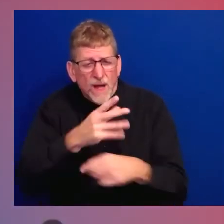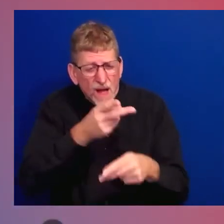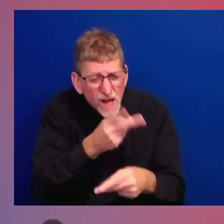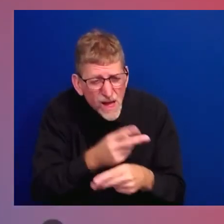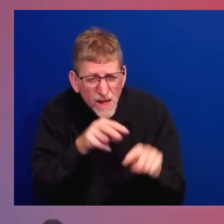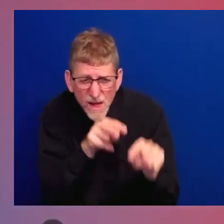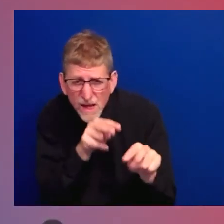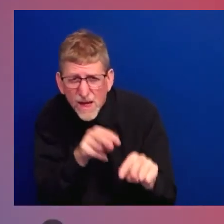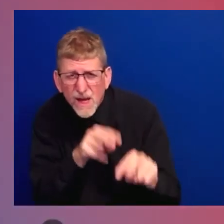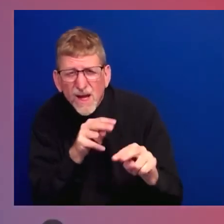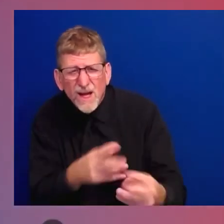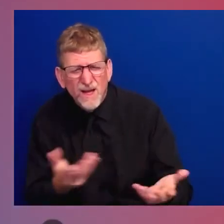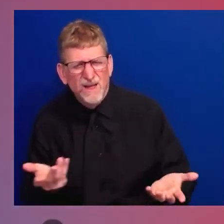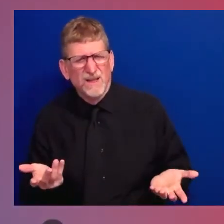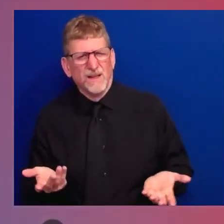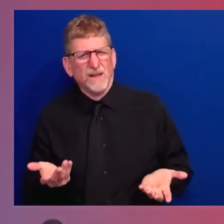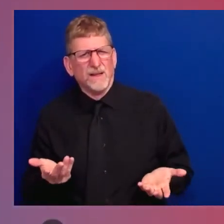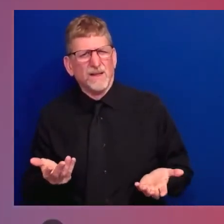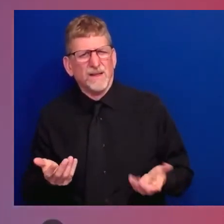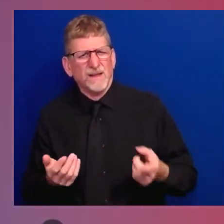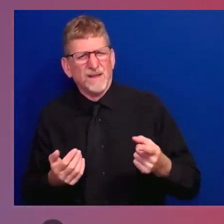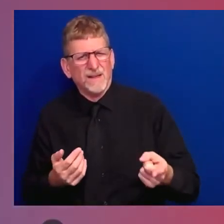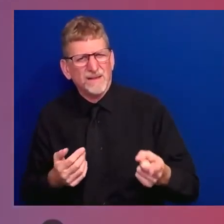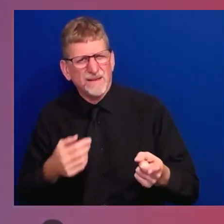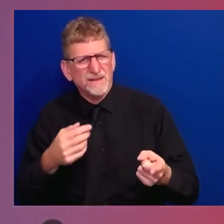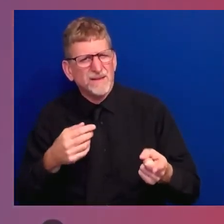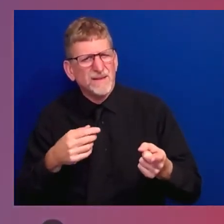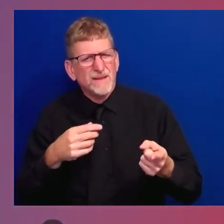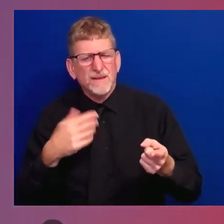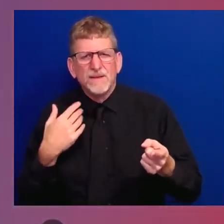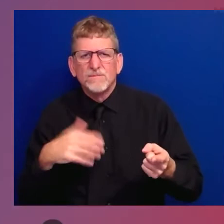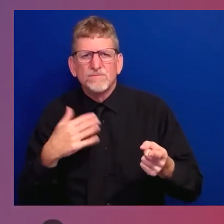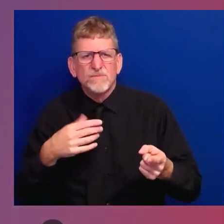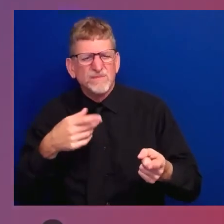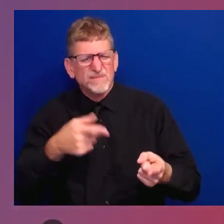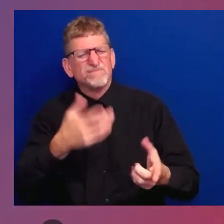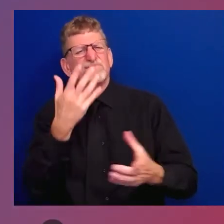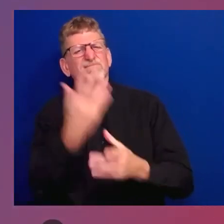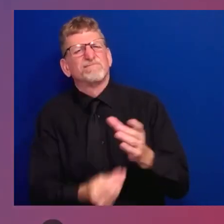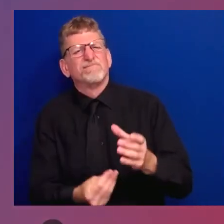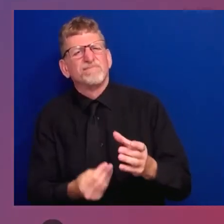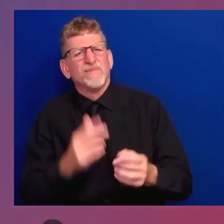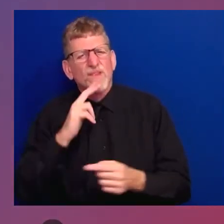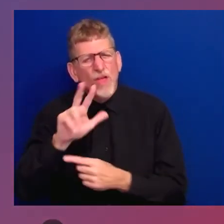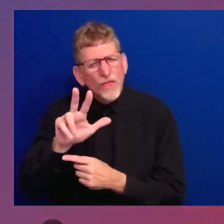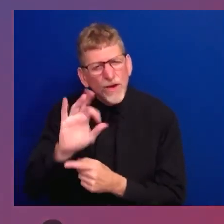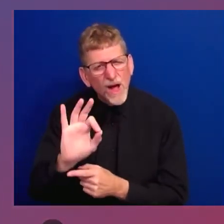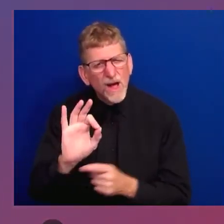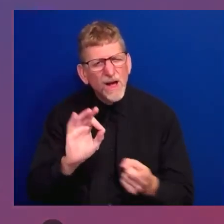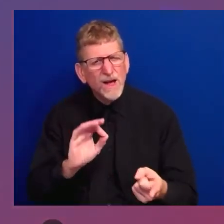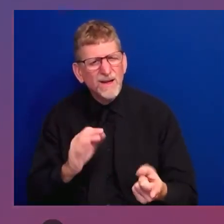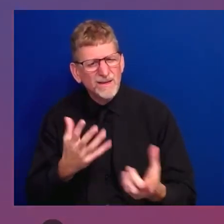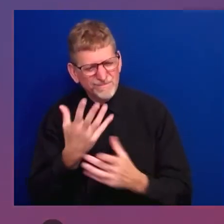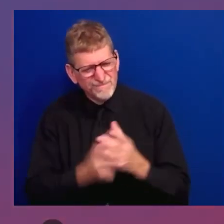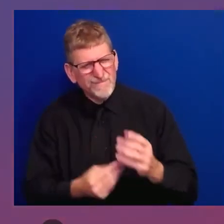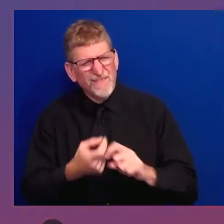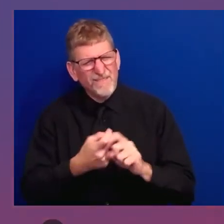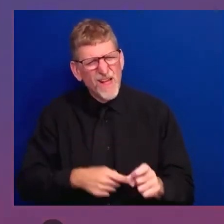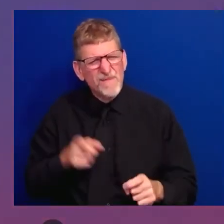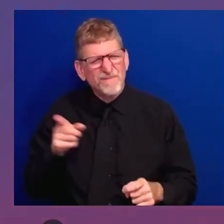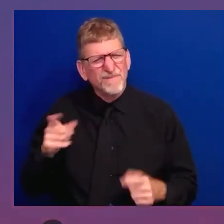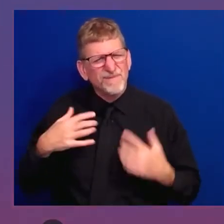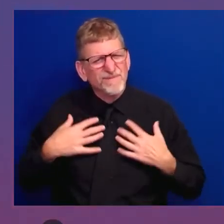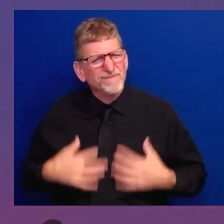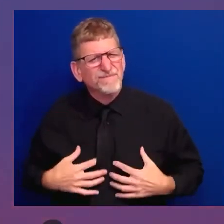Danielle said he never stopped fighting, and neither did she. She kept fighting for his memory, in his